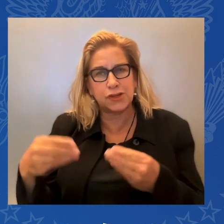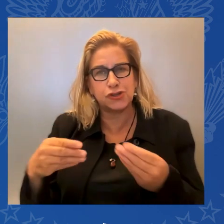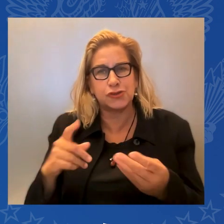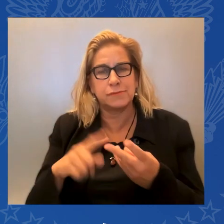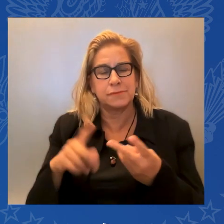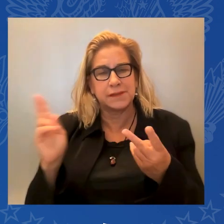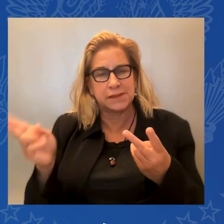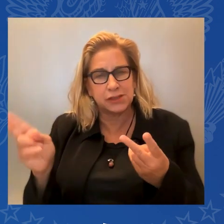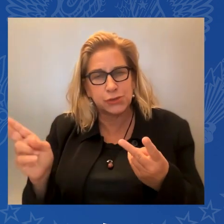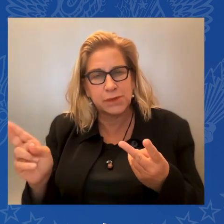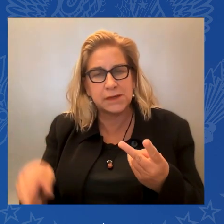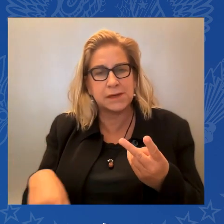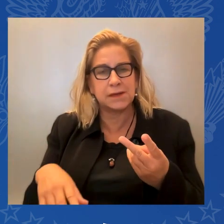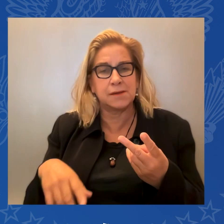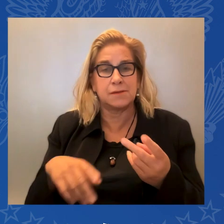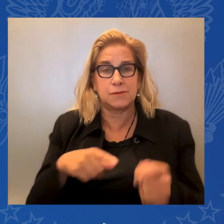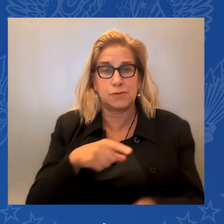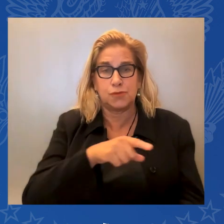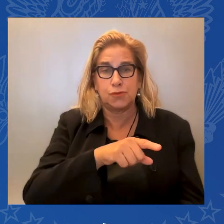It's American history.